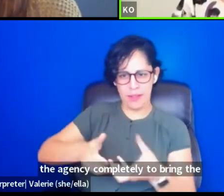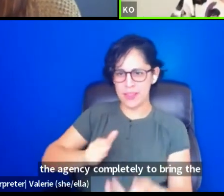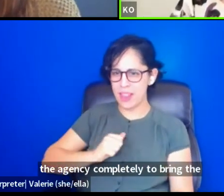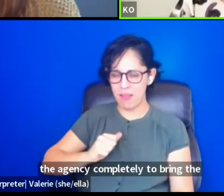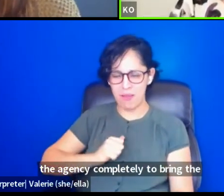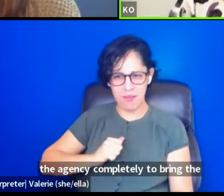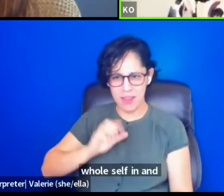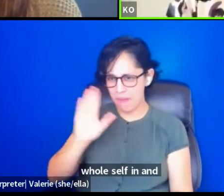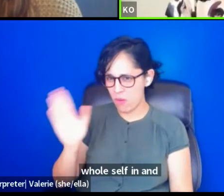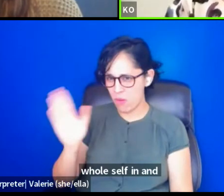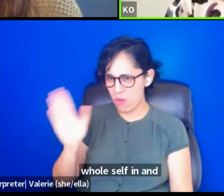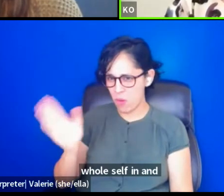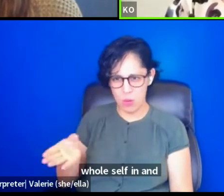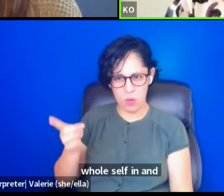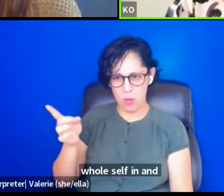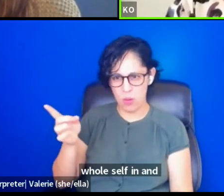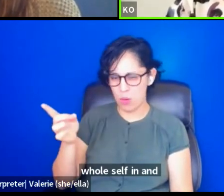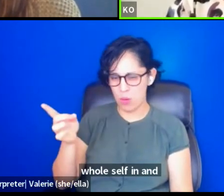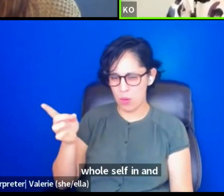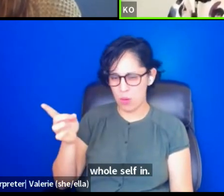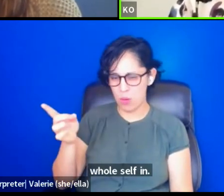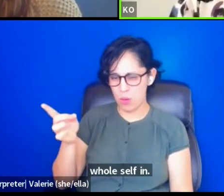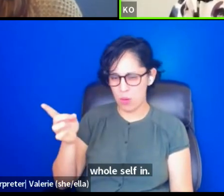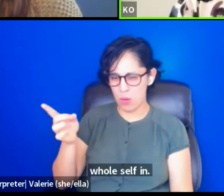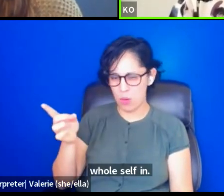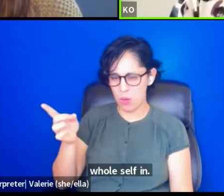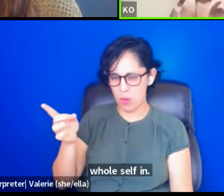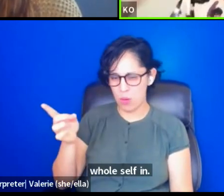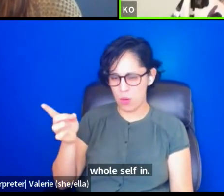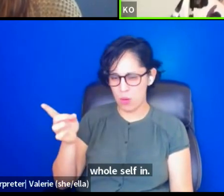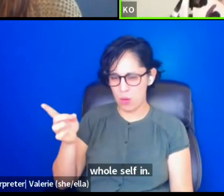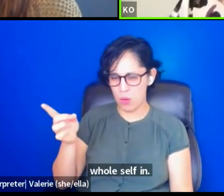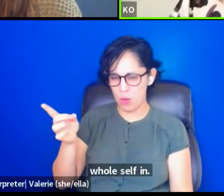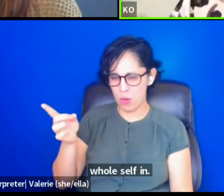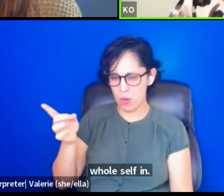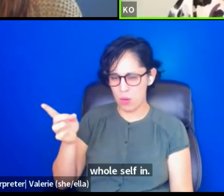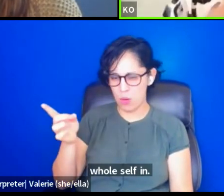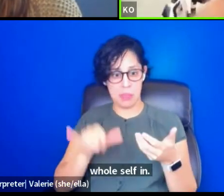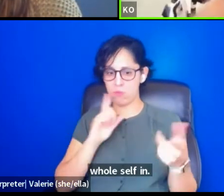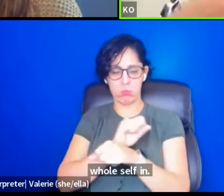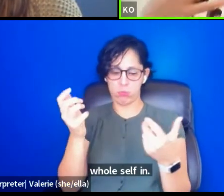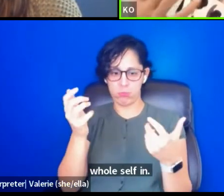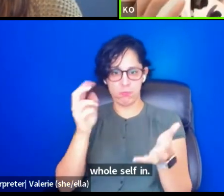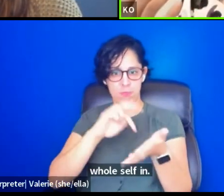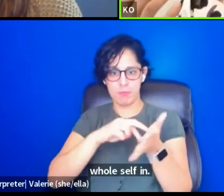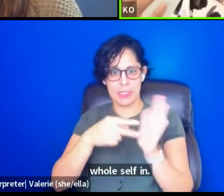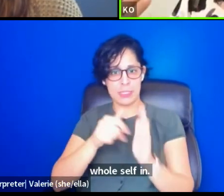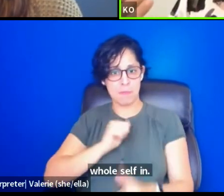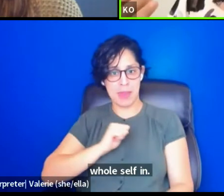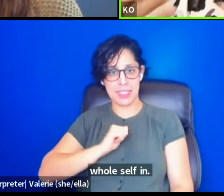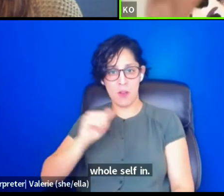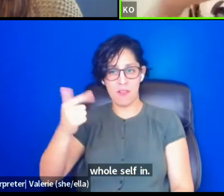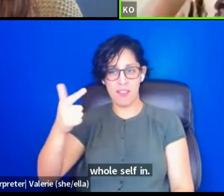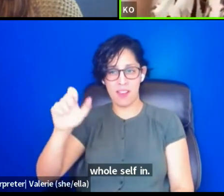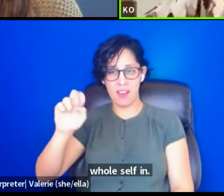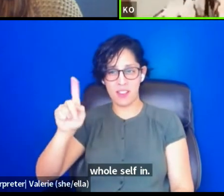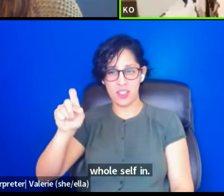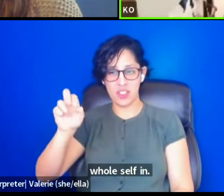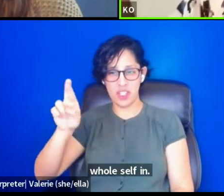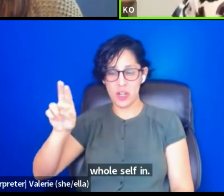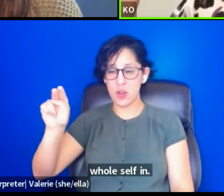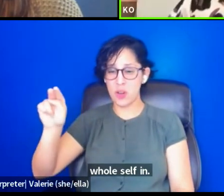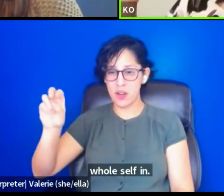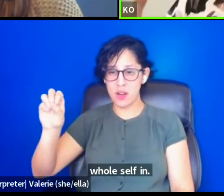And where that sort of comes into play is, you know, being gender non-conforming and really being able to step into that at 45 is like,